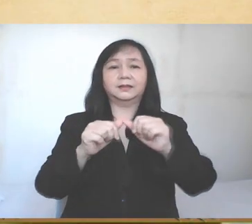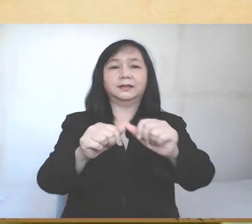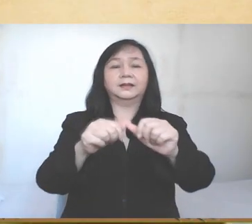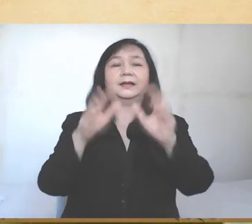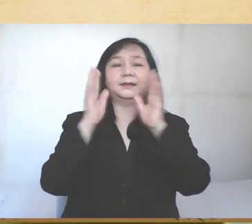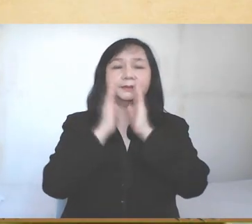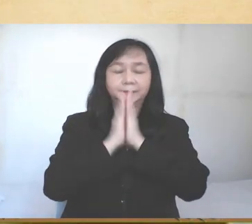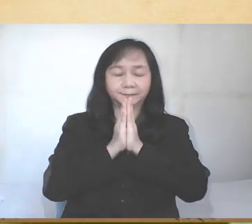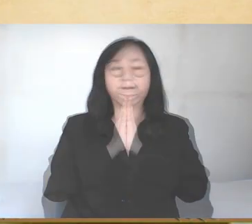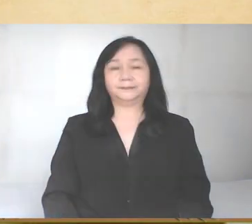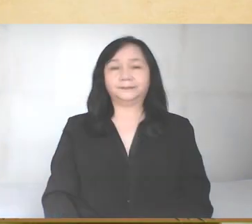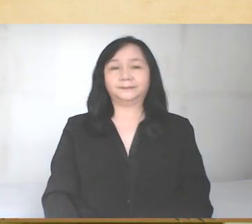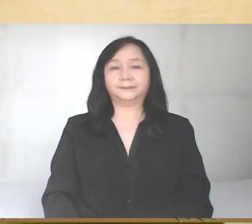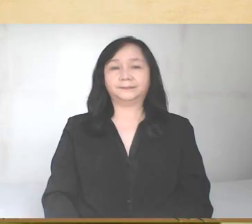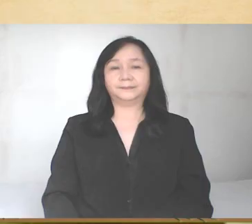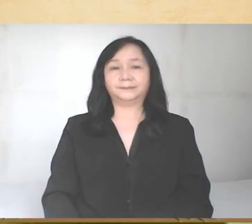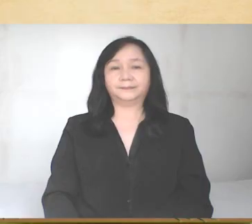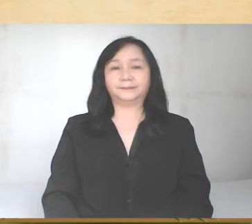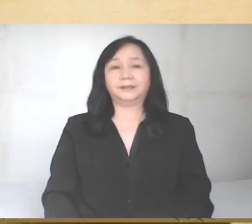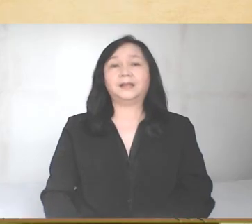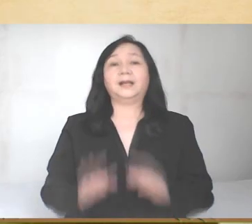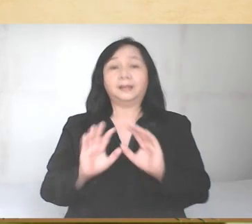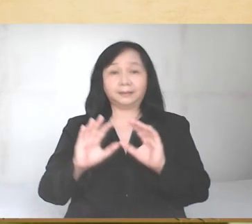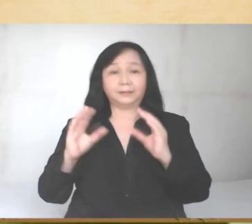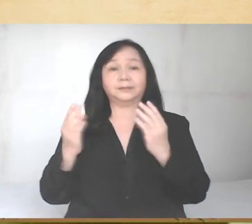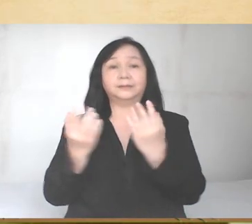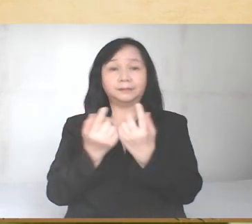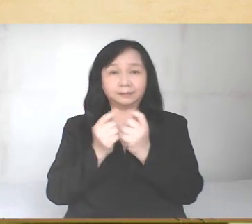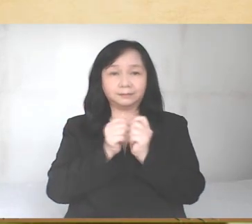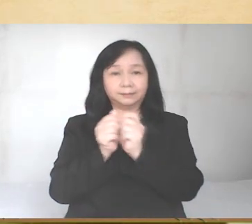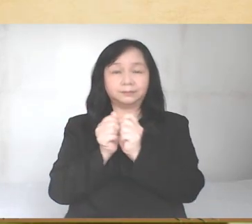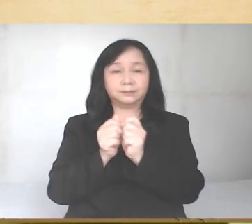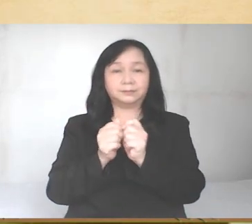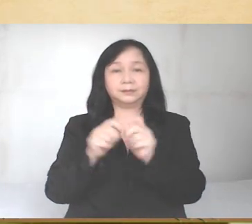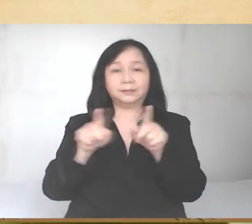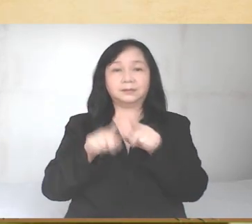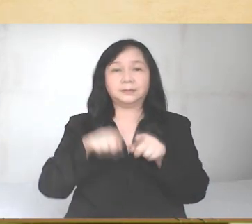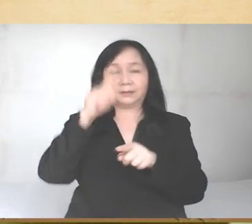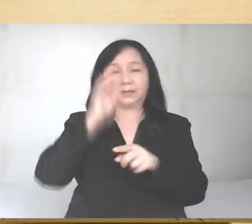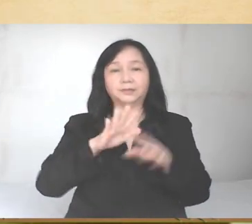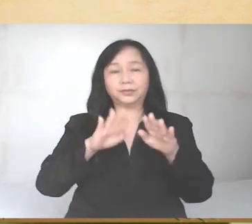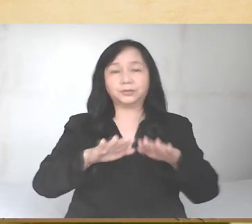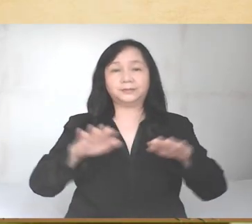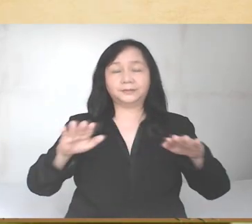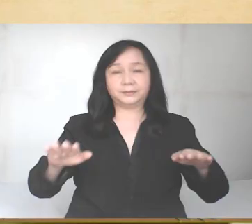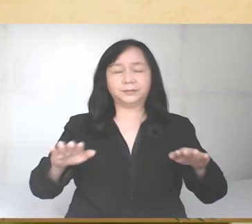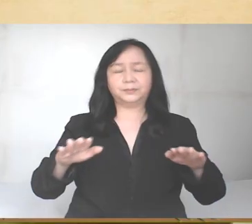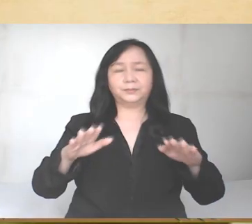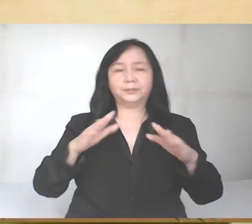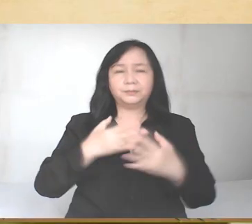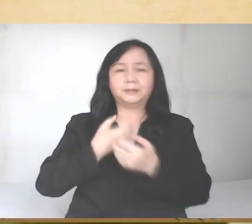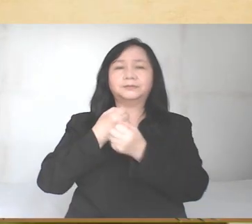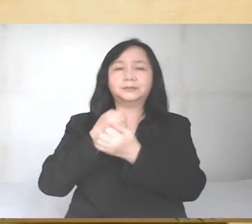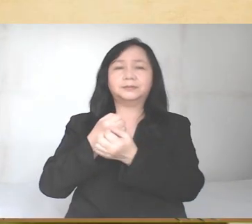forever and ever. Amen. Coming together as God's children, with confidence, we call on our